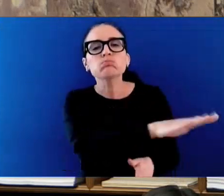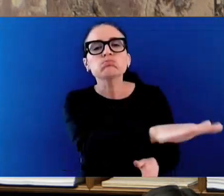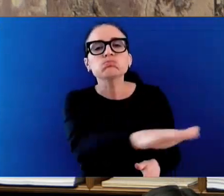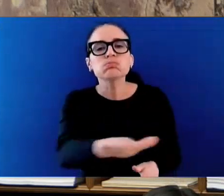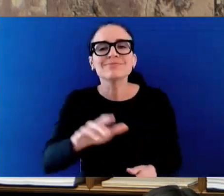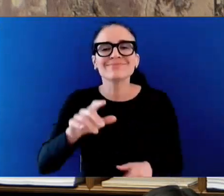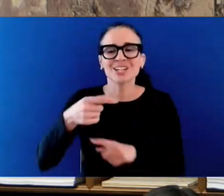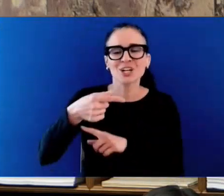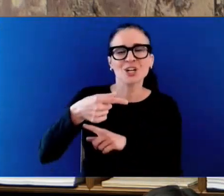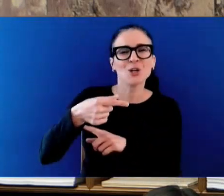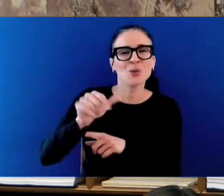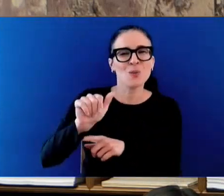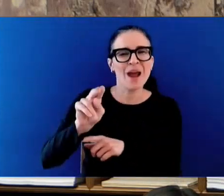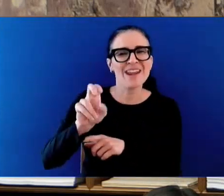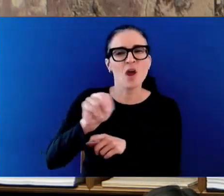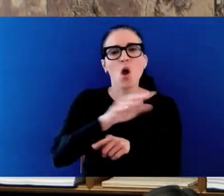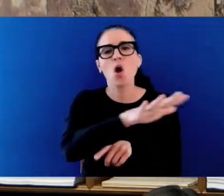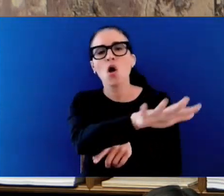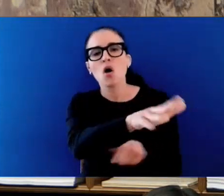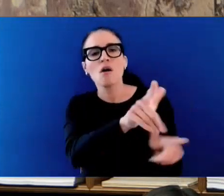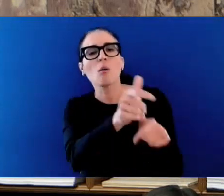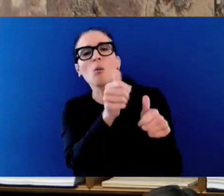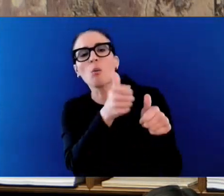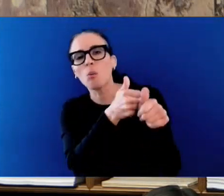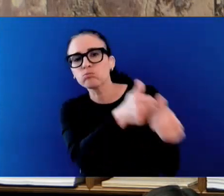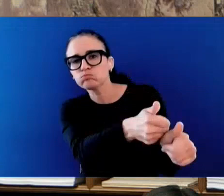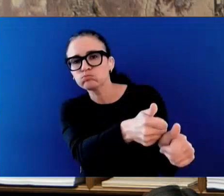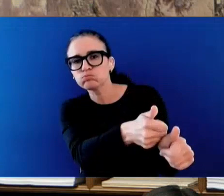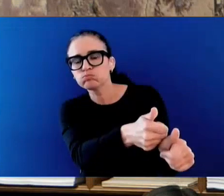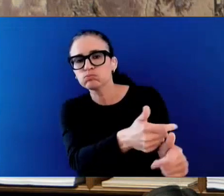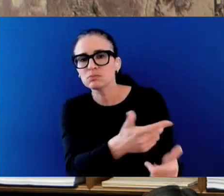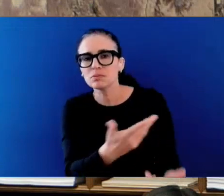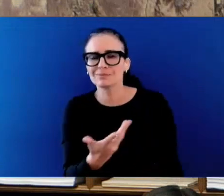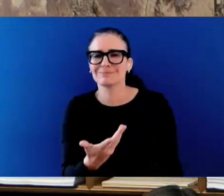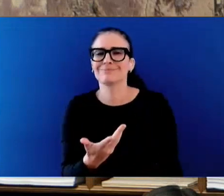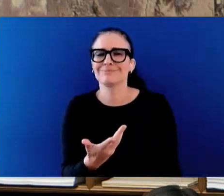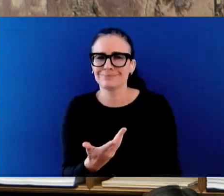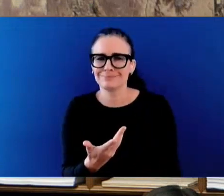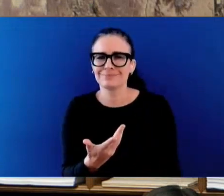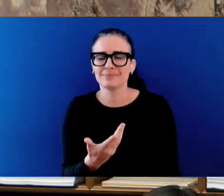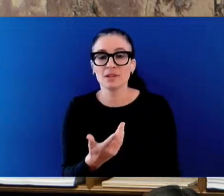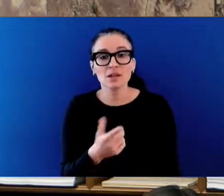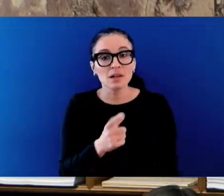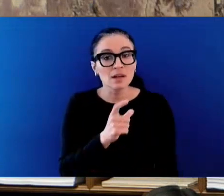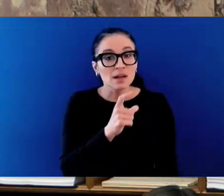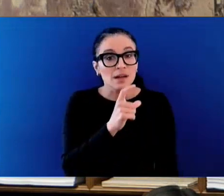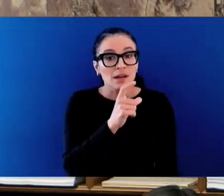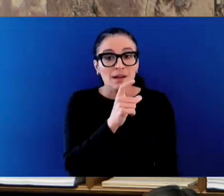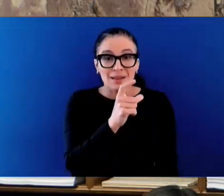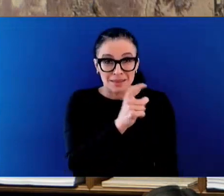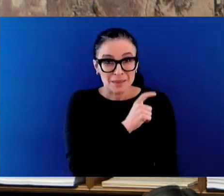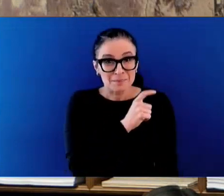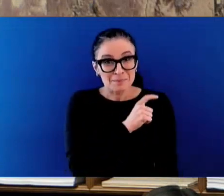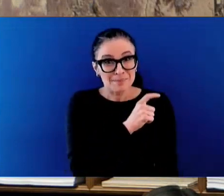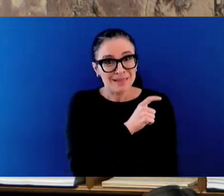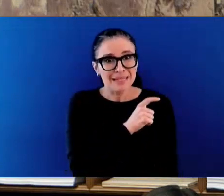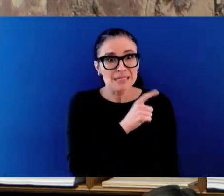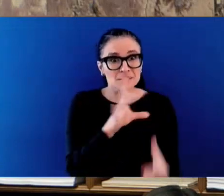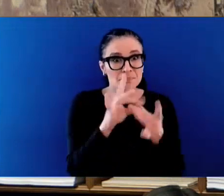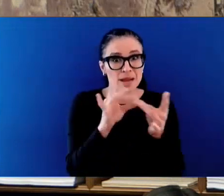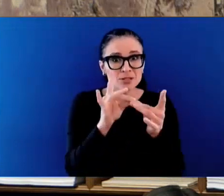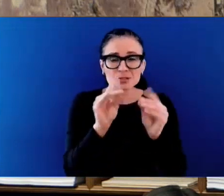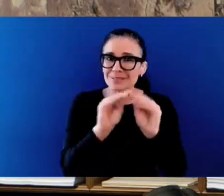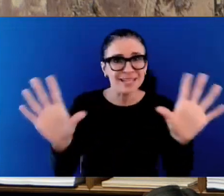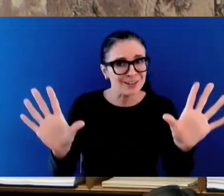Let's be clear. Police have made it clear that addiction is a health issue, not a criminal